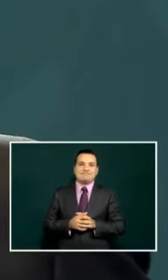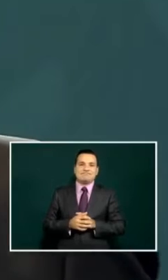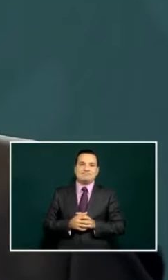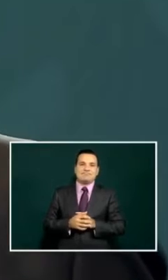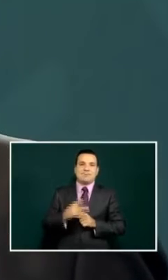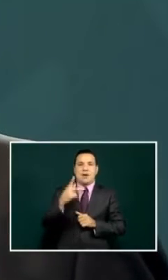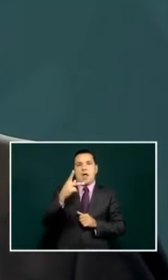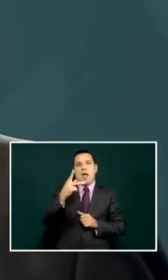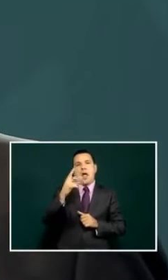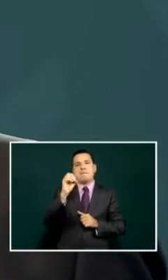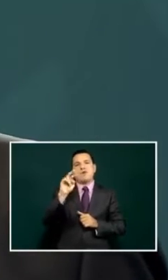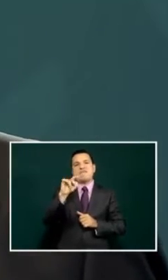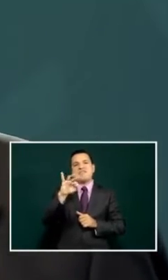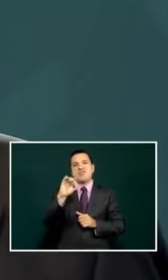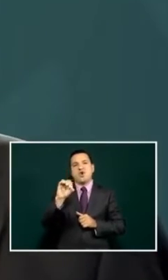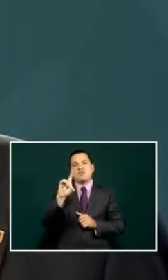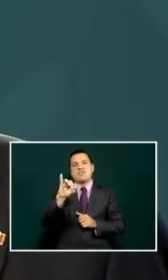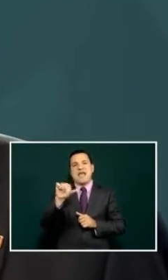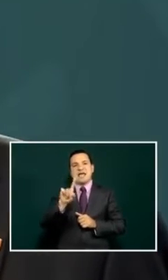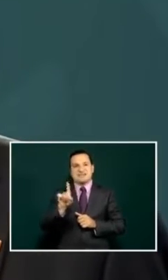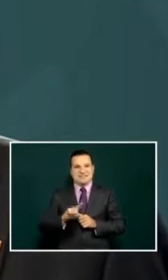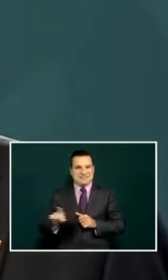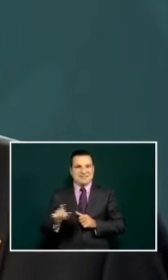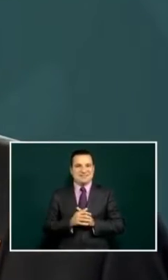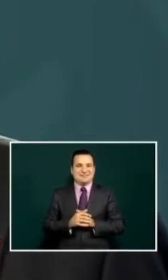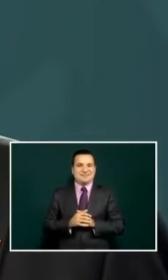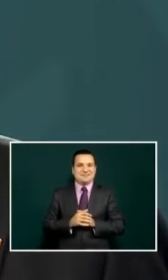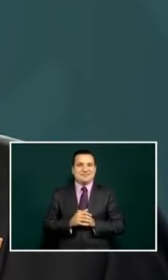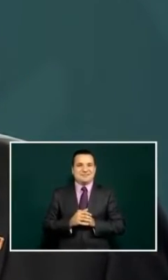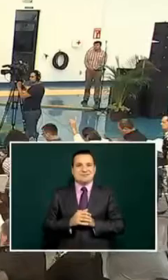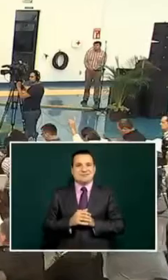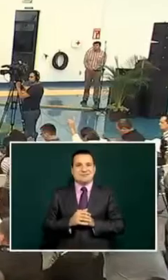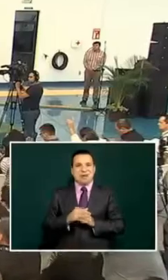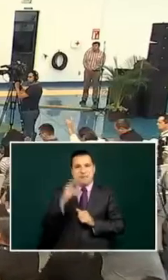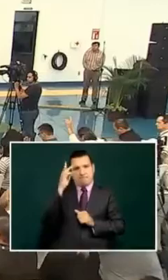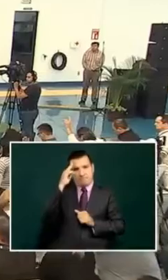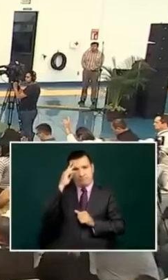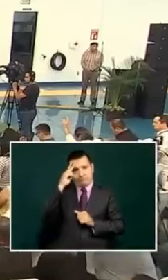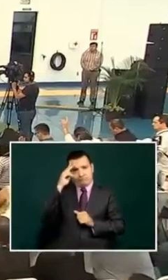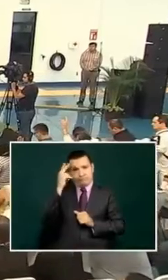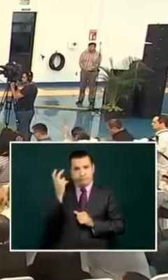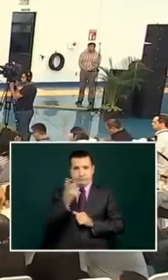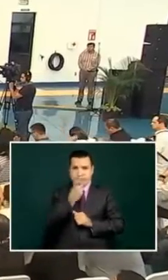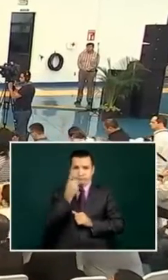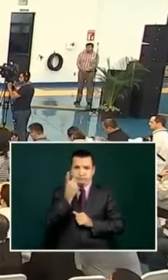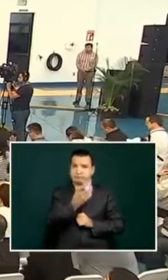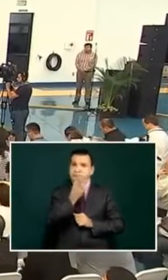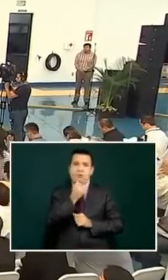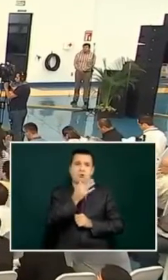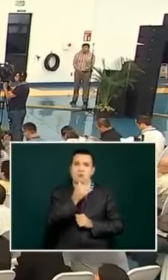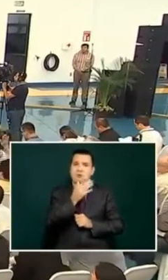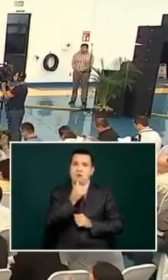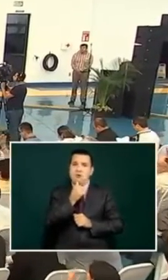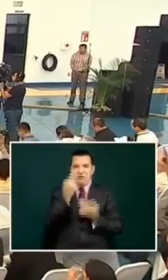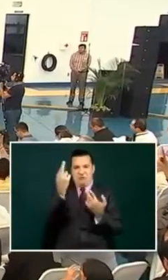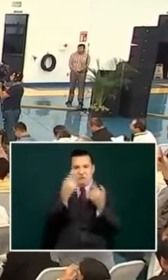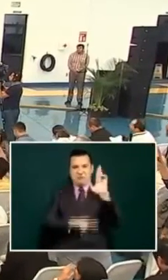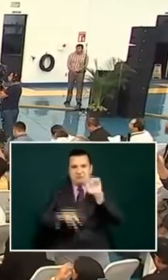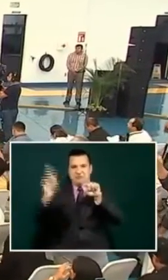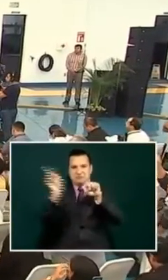since porfirio diaz the revolution couldn't even handle that and take it away